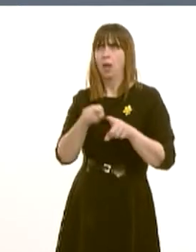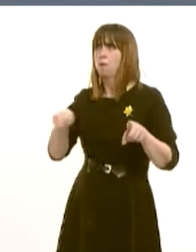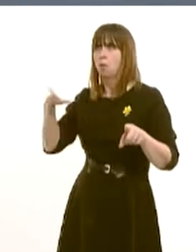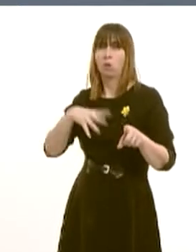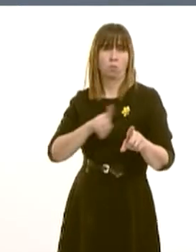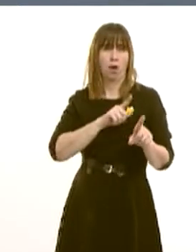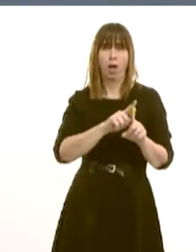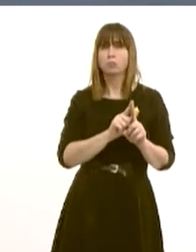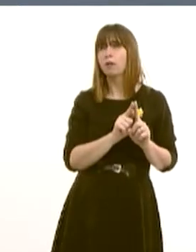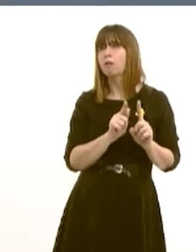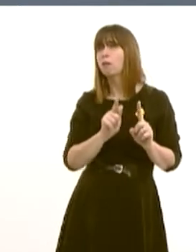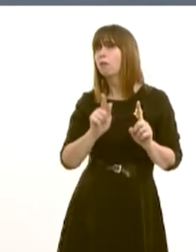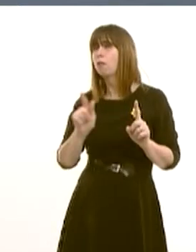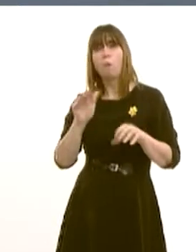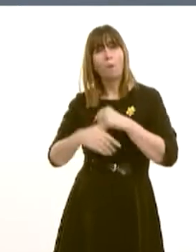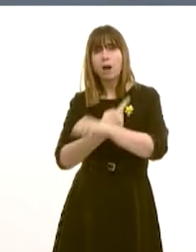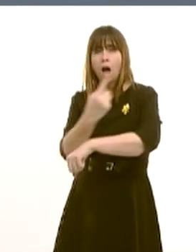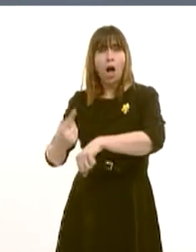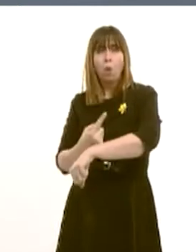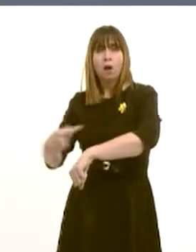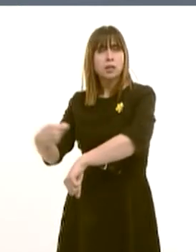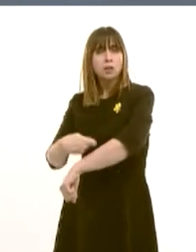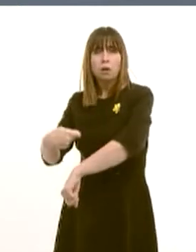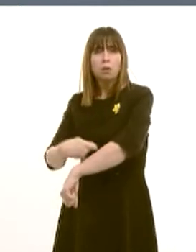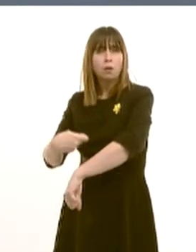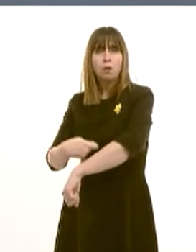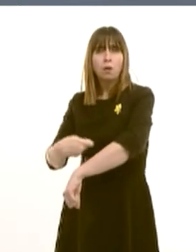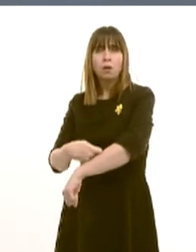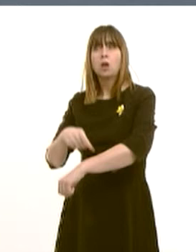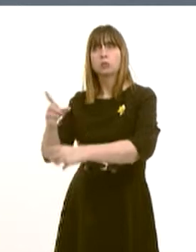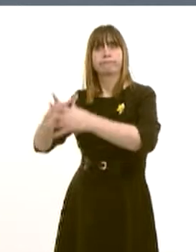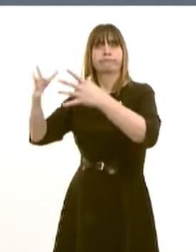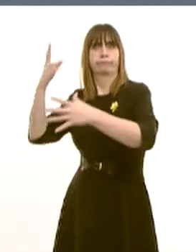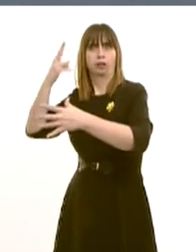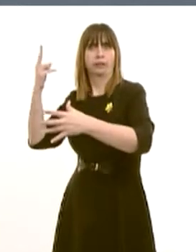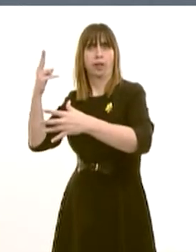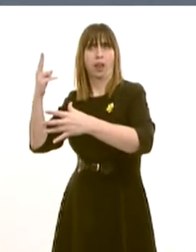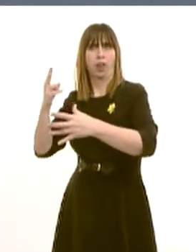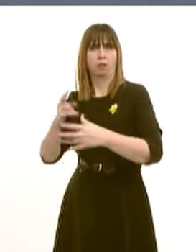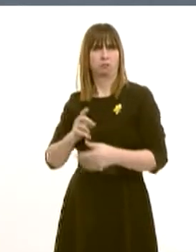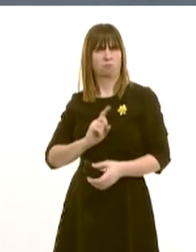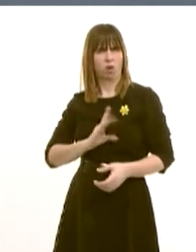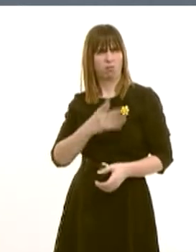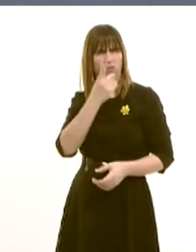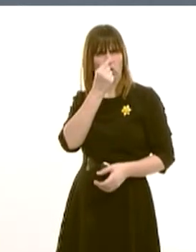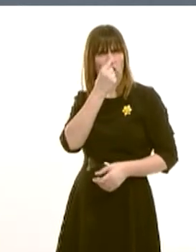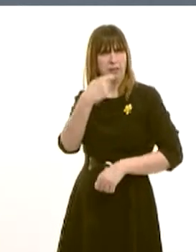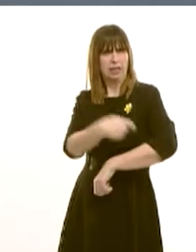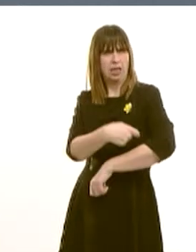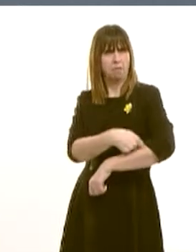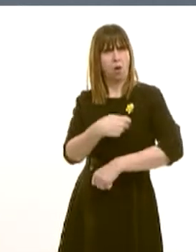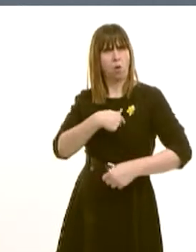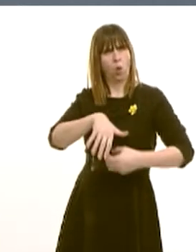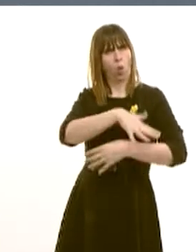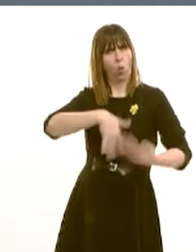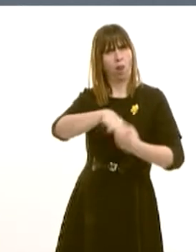well over an hour to access chemo services in other district general hospitals, yet there are no clinical reasons why those services could not